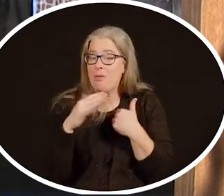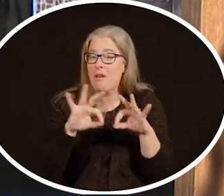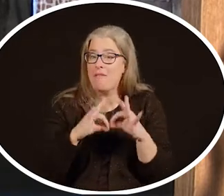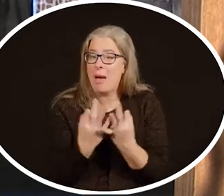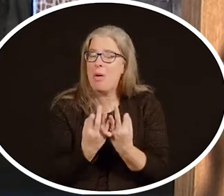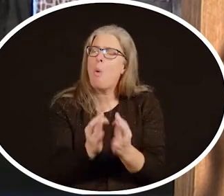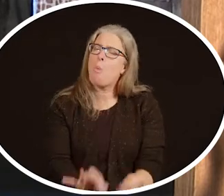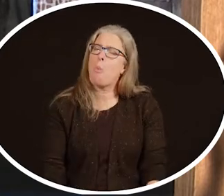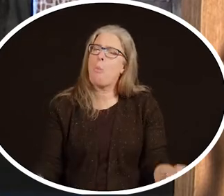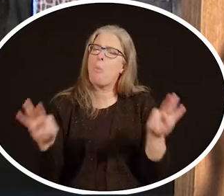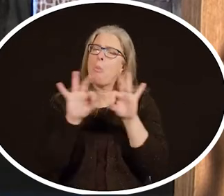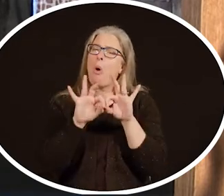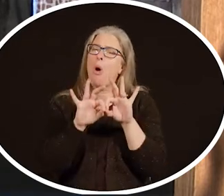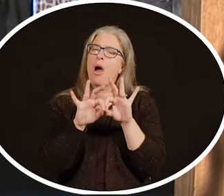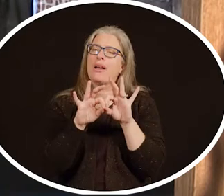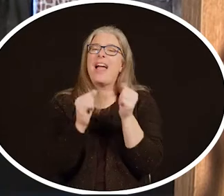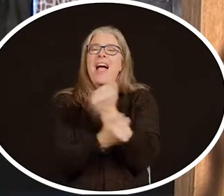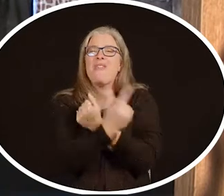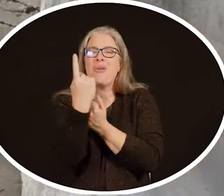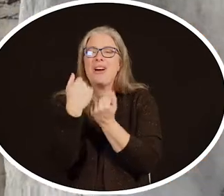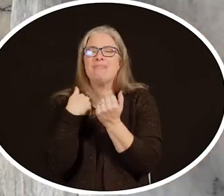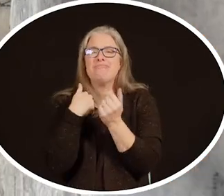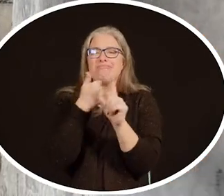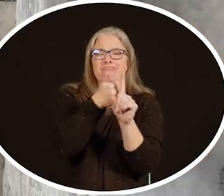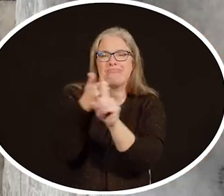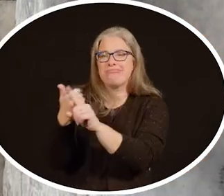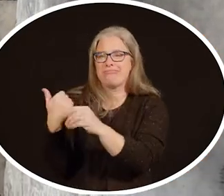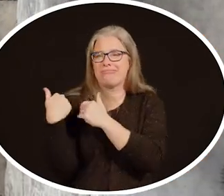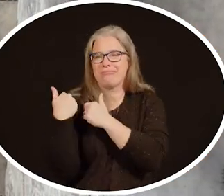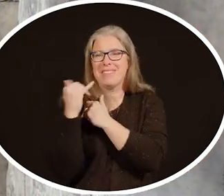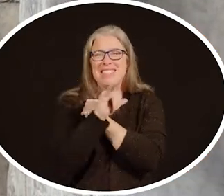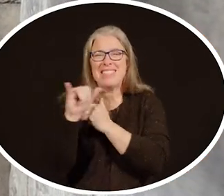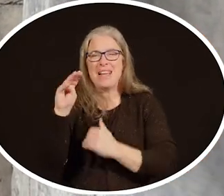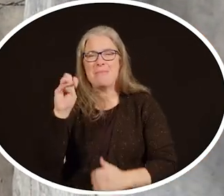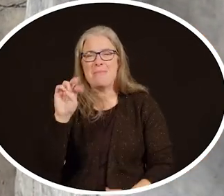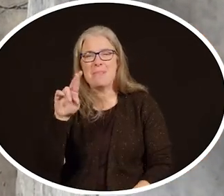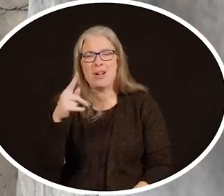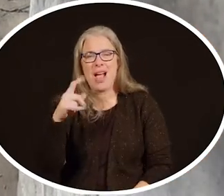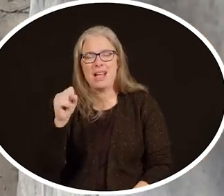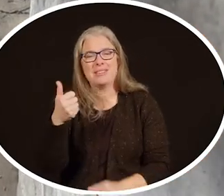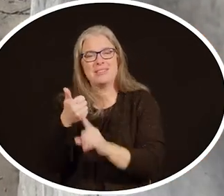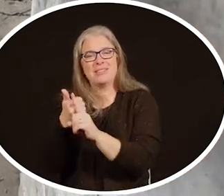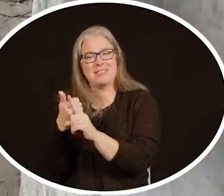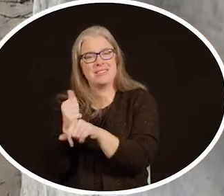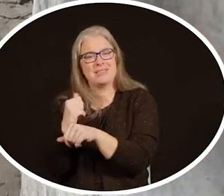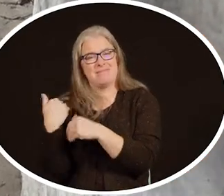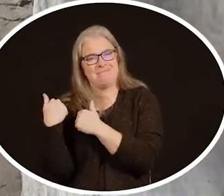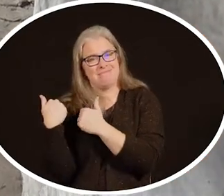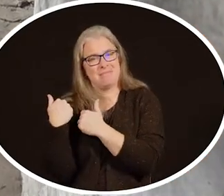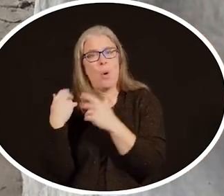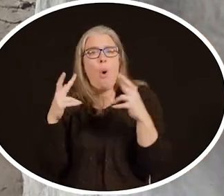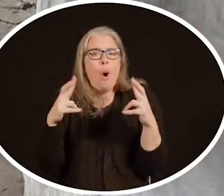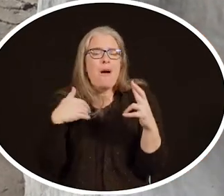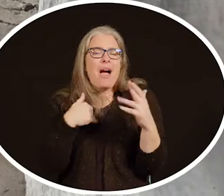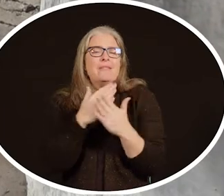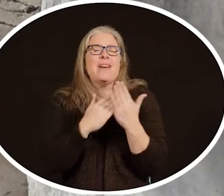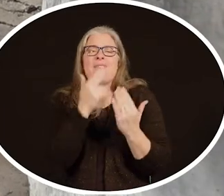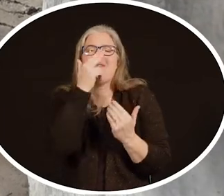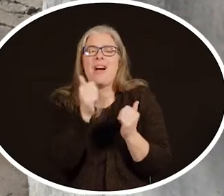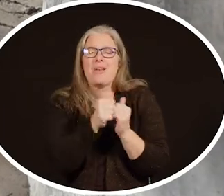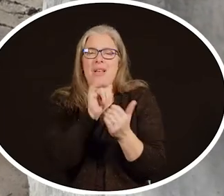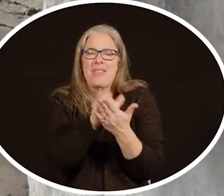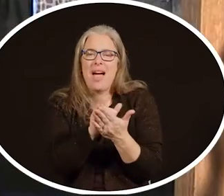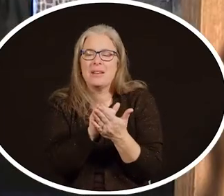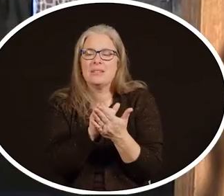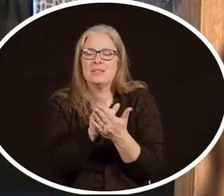is important. So everybody has a job to do, just like the meerkats have a job to do. And hopefully you have some fun with